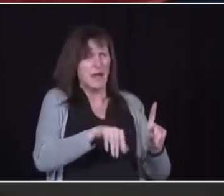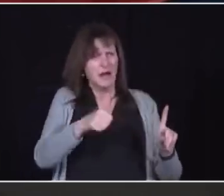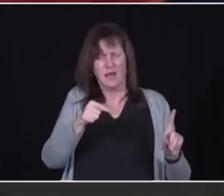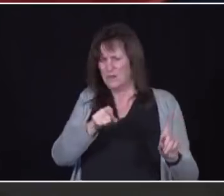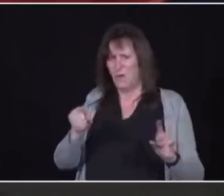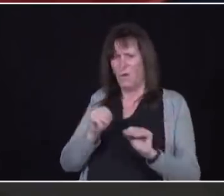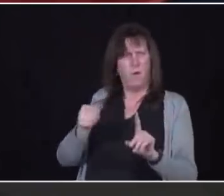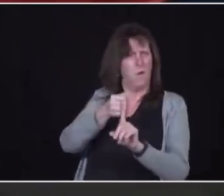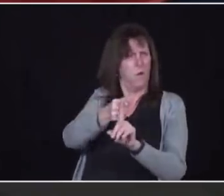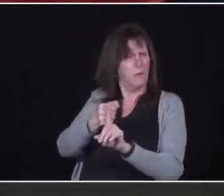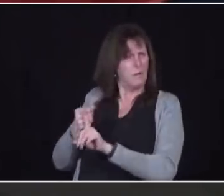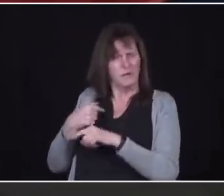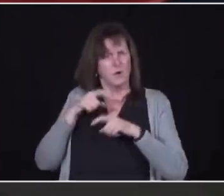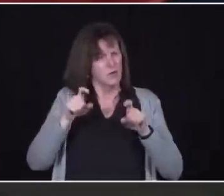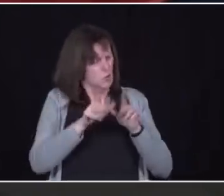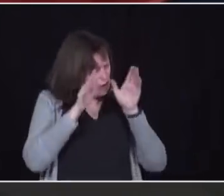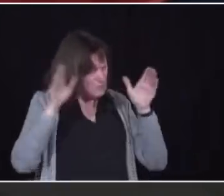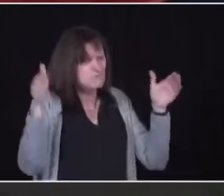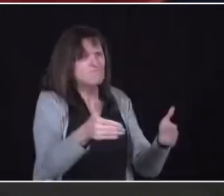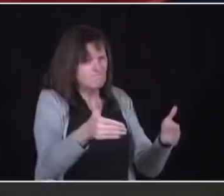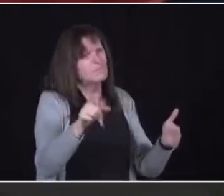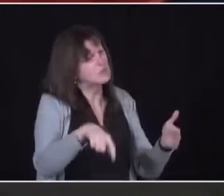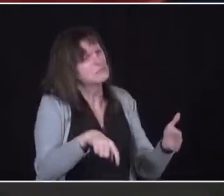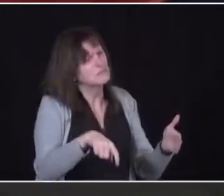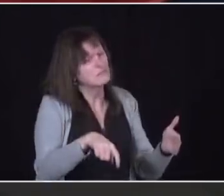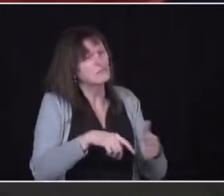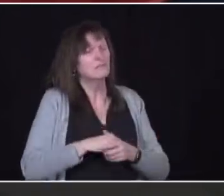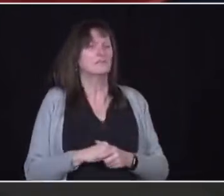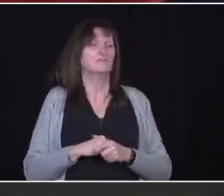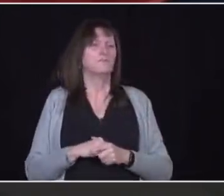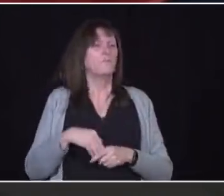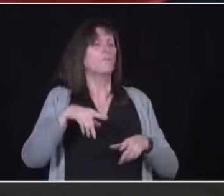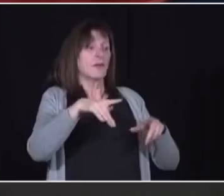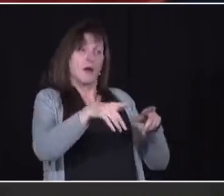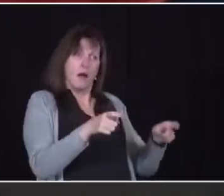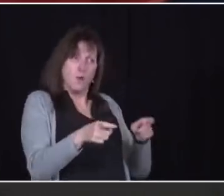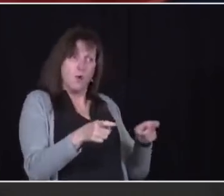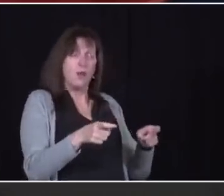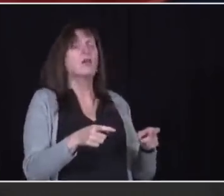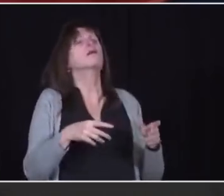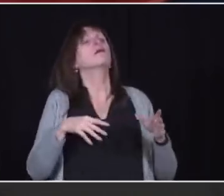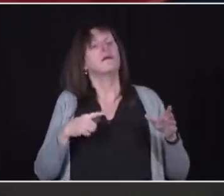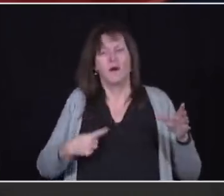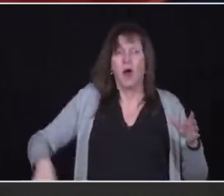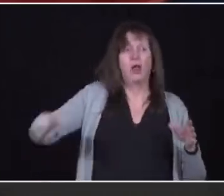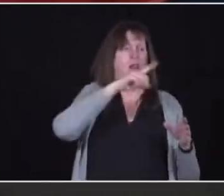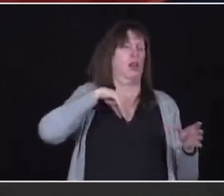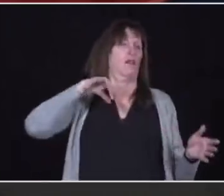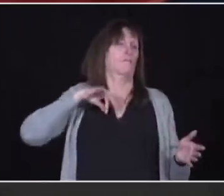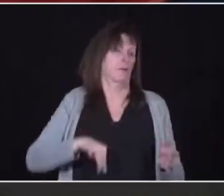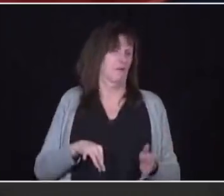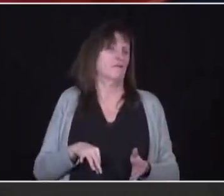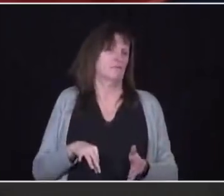Because we will all benefit from getting these areas under control. That's why we're increasing vaccine